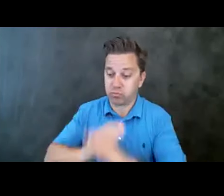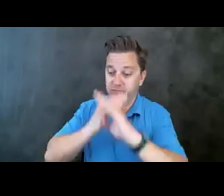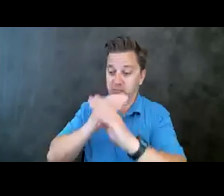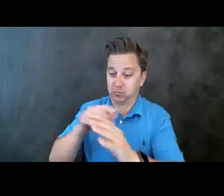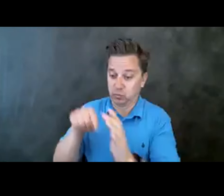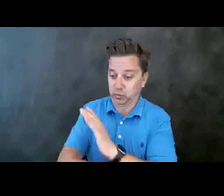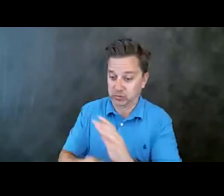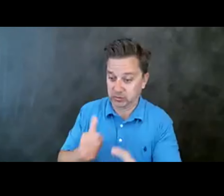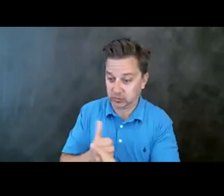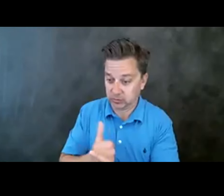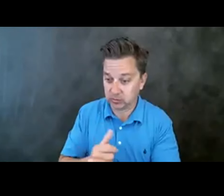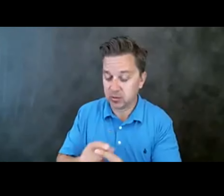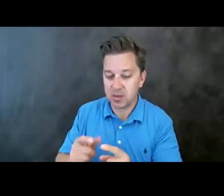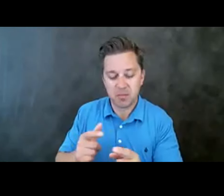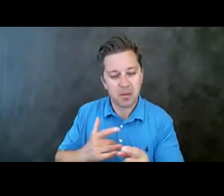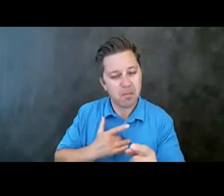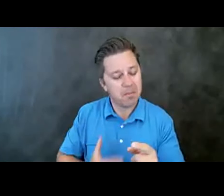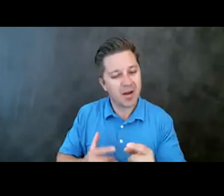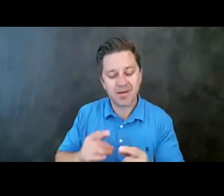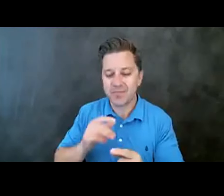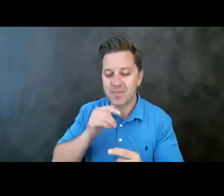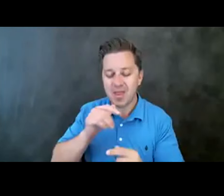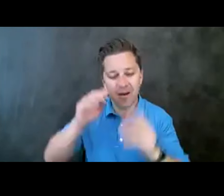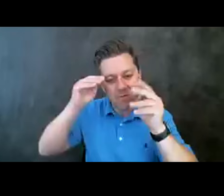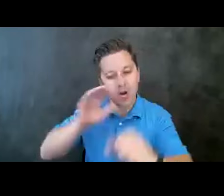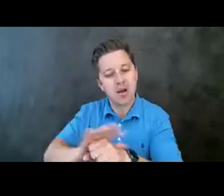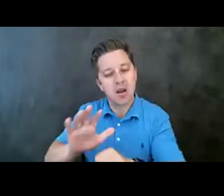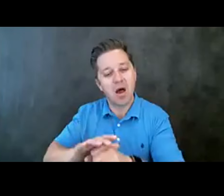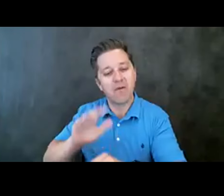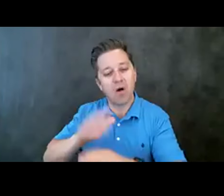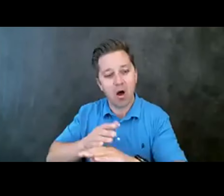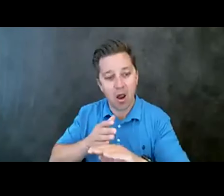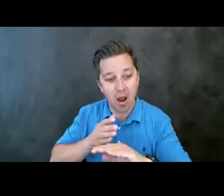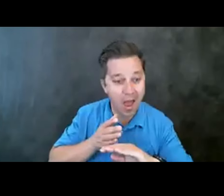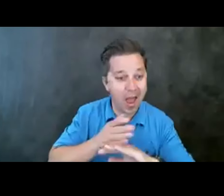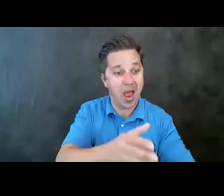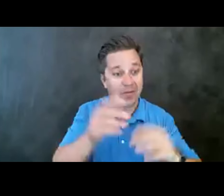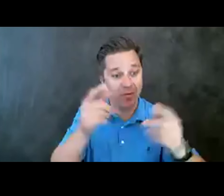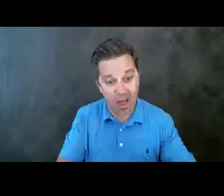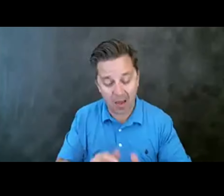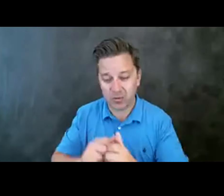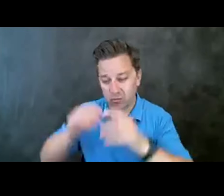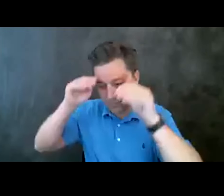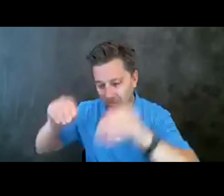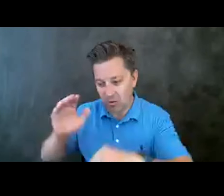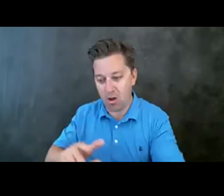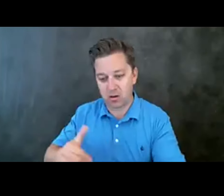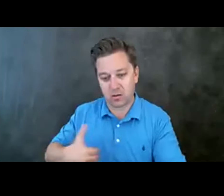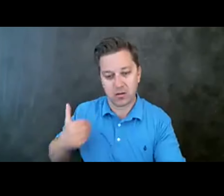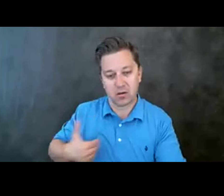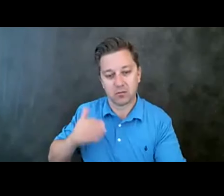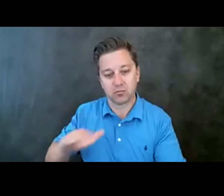focus on youth post-vention. So, uh, there are a few, uh, books out there that have been good, uh, for working with that population.